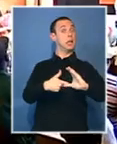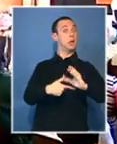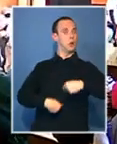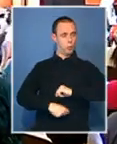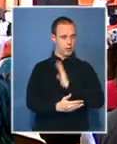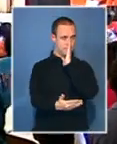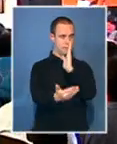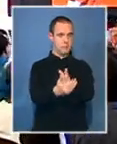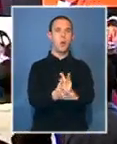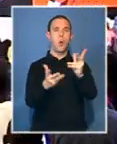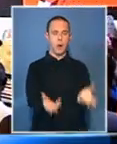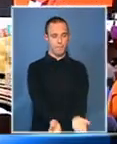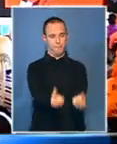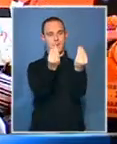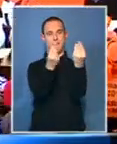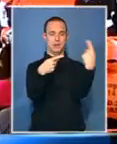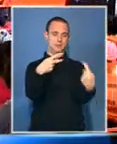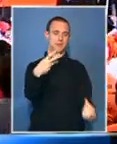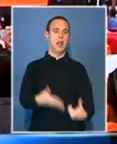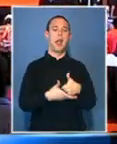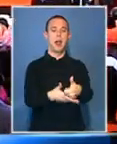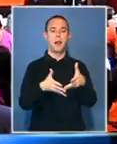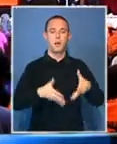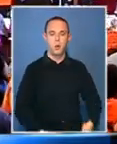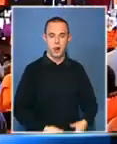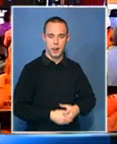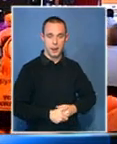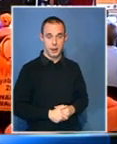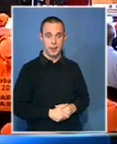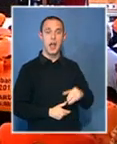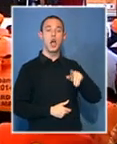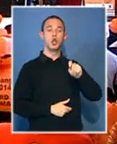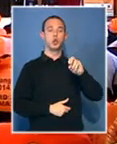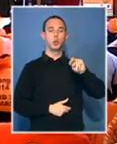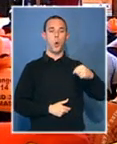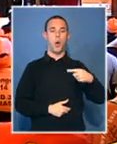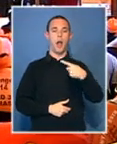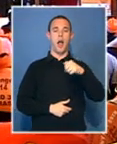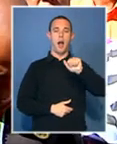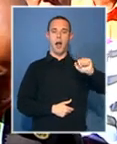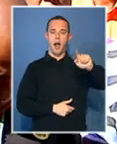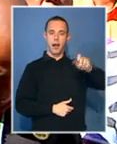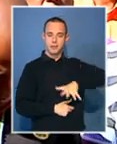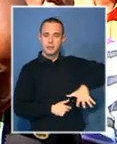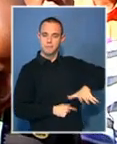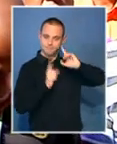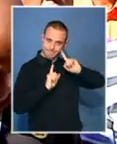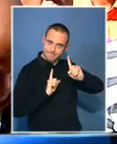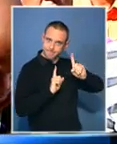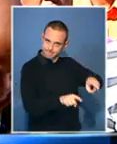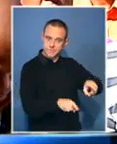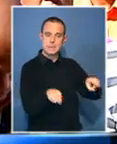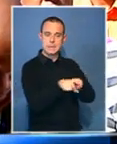mentioned. The NFP took its campaign to Tonga, targeting new support bases. We have SJU